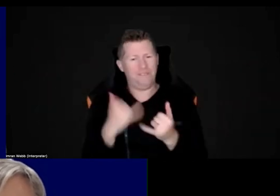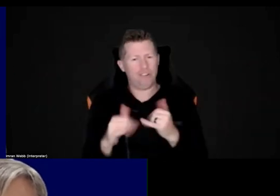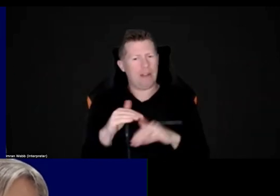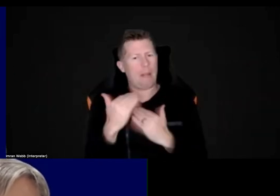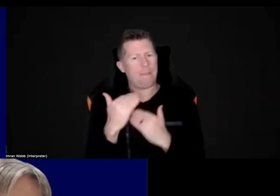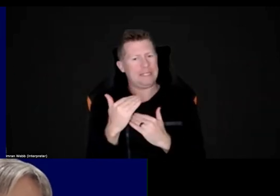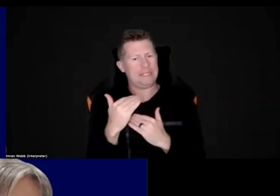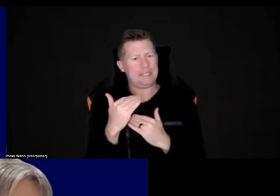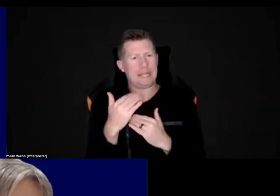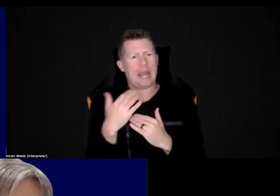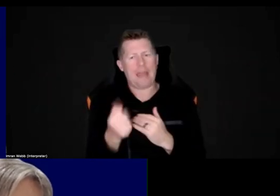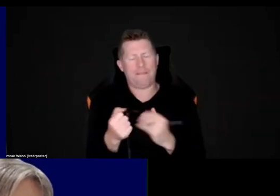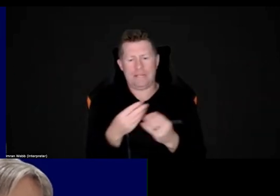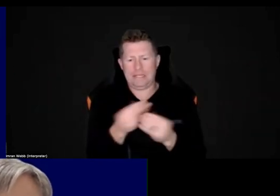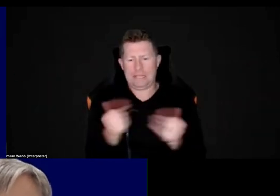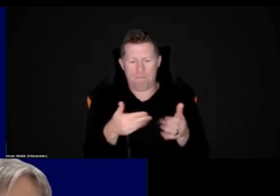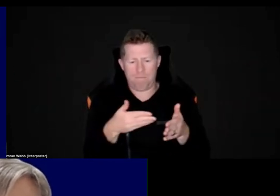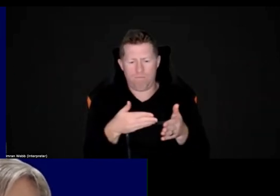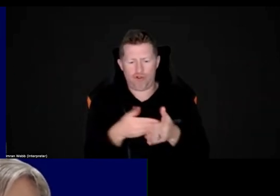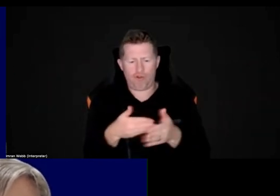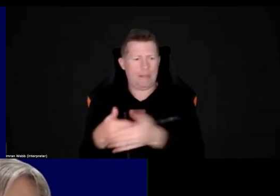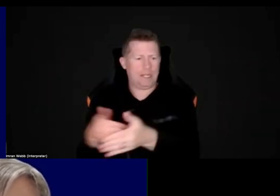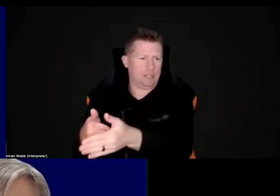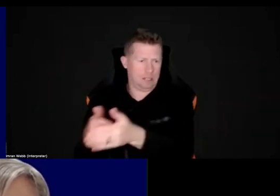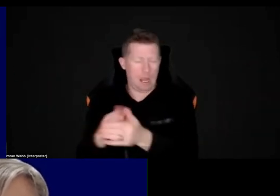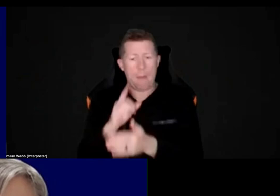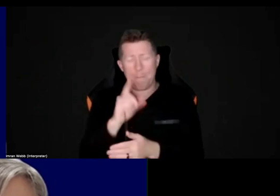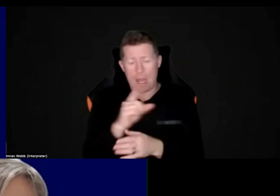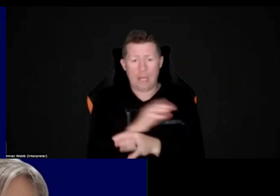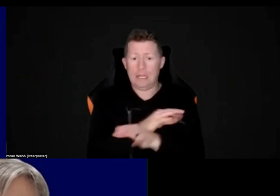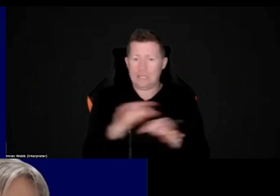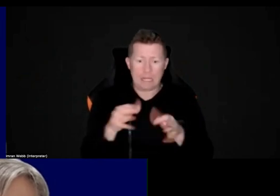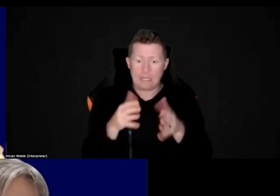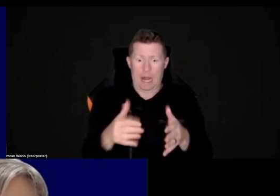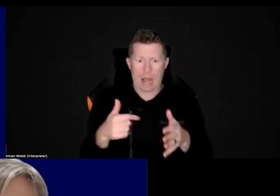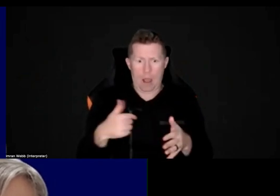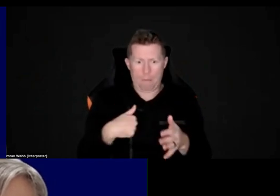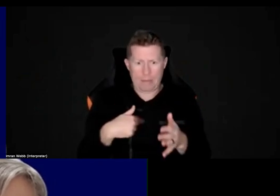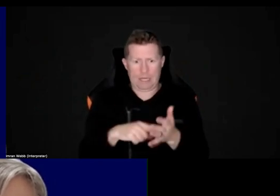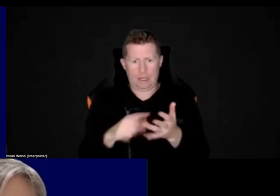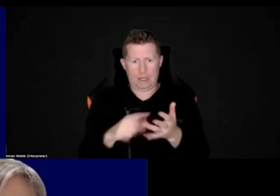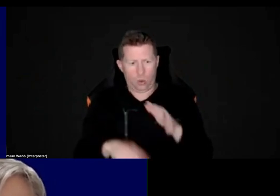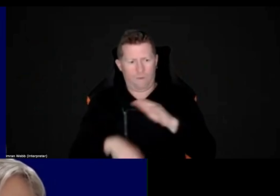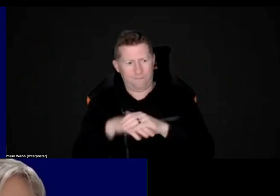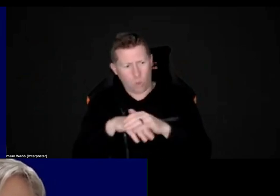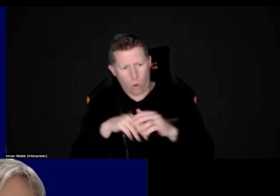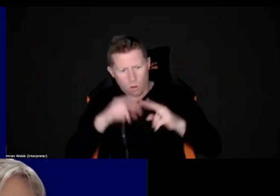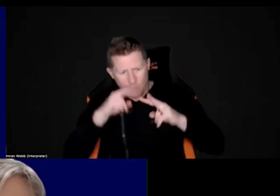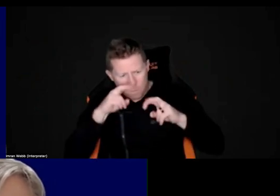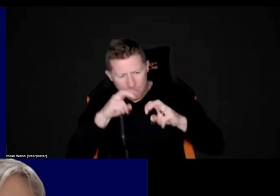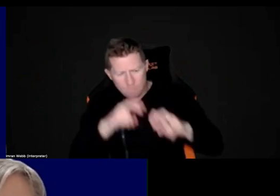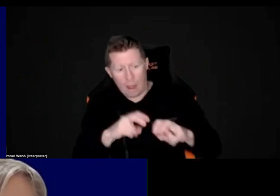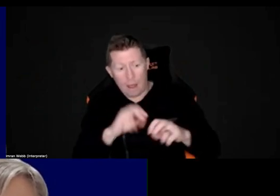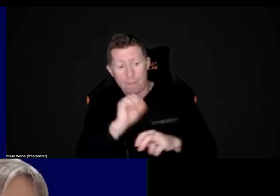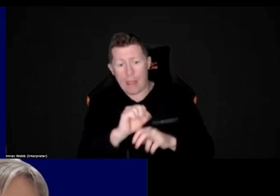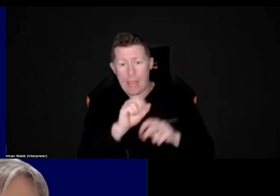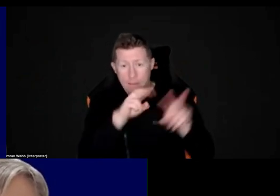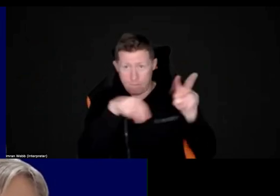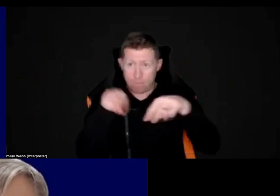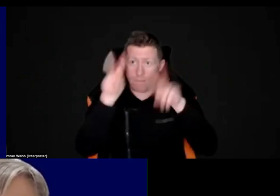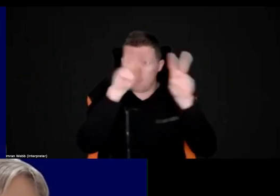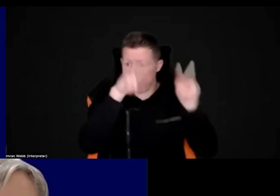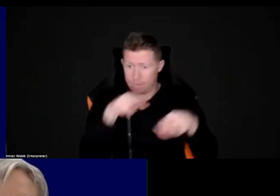there's certain parameters within that. It doesn't allow me to comprehensively explore vision. So